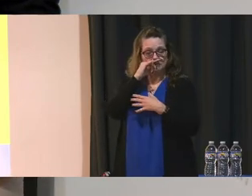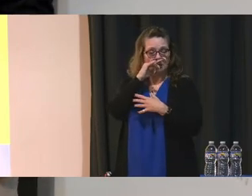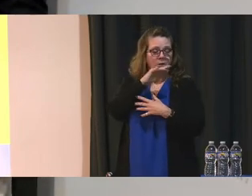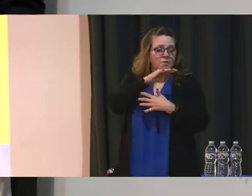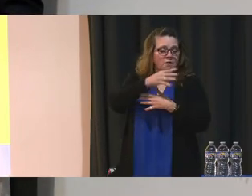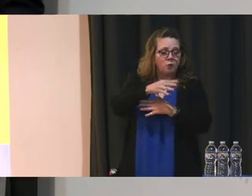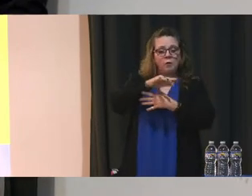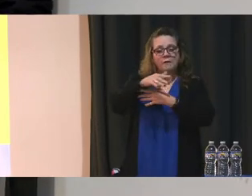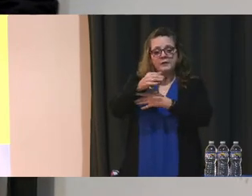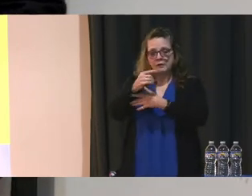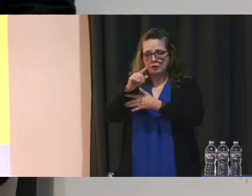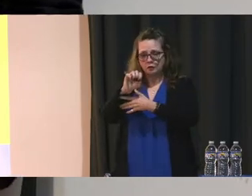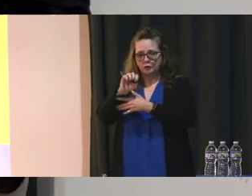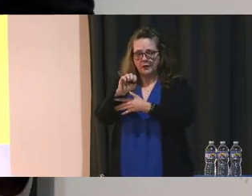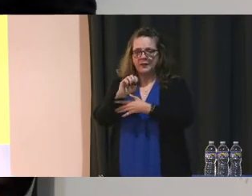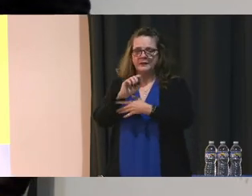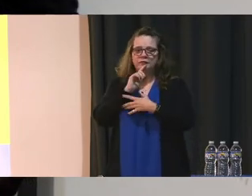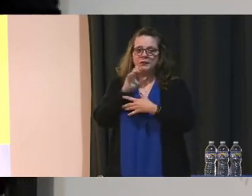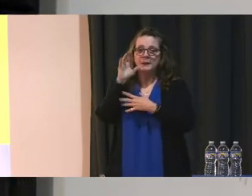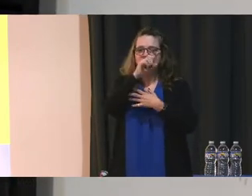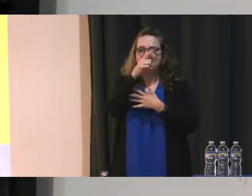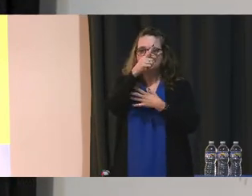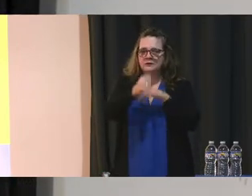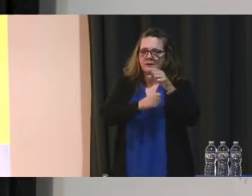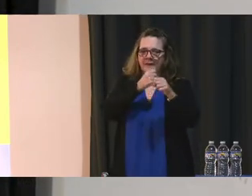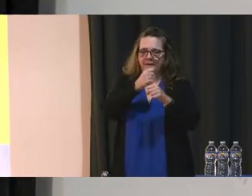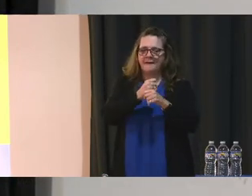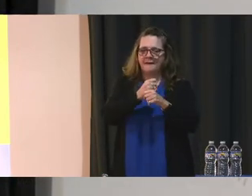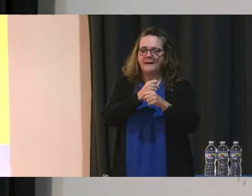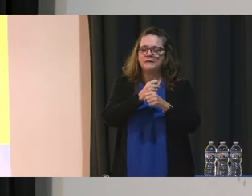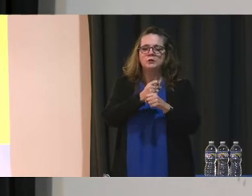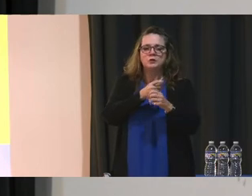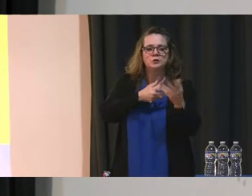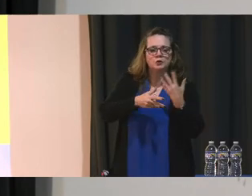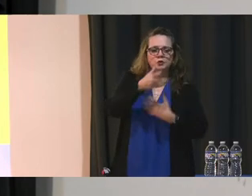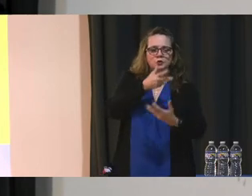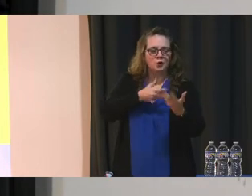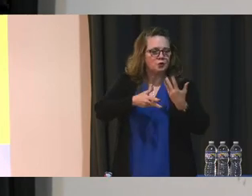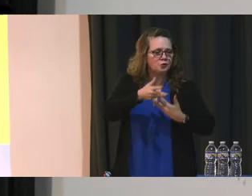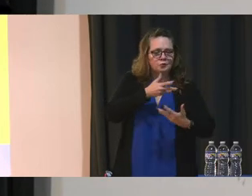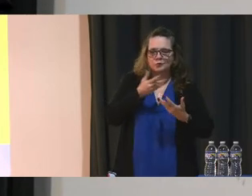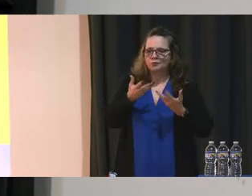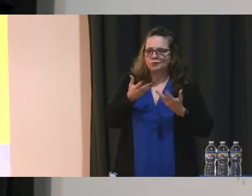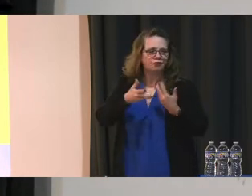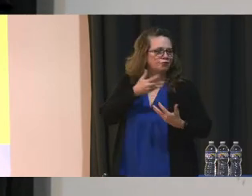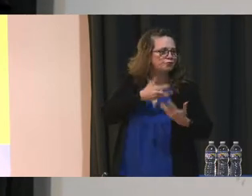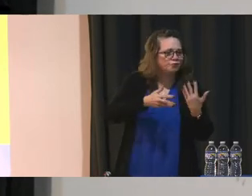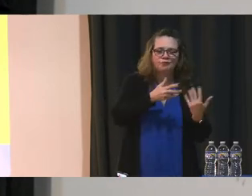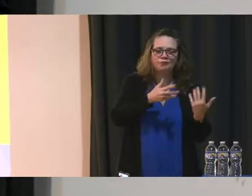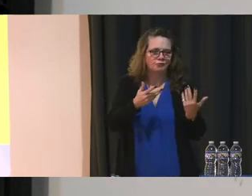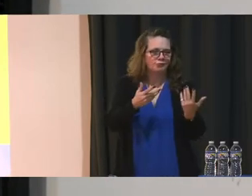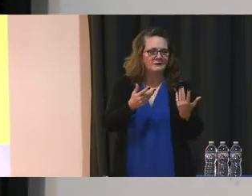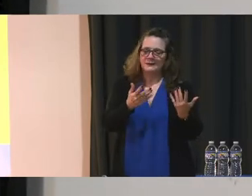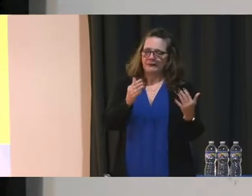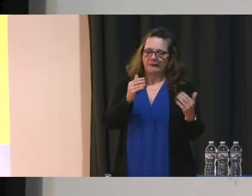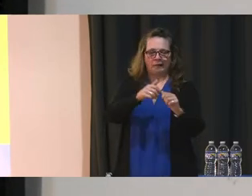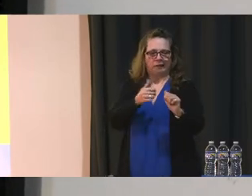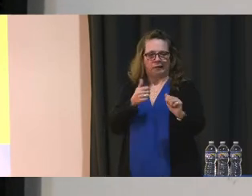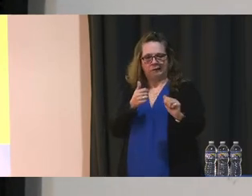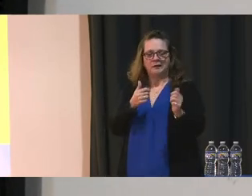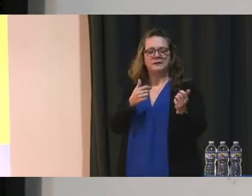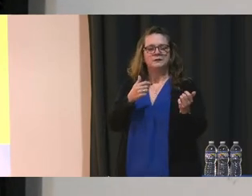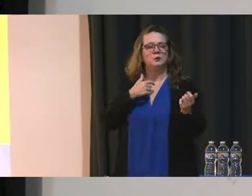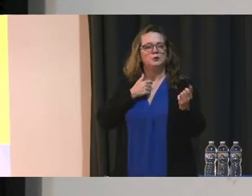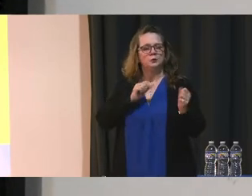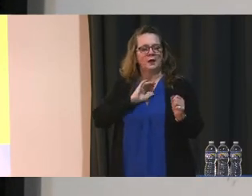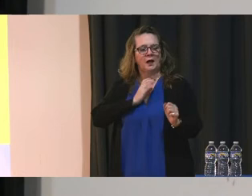and fifth grade really missed a year and a half of that social interaction. So we'll be doing our best to ensure that